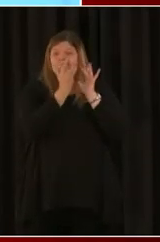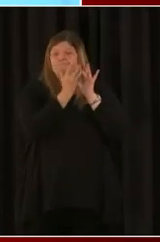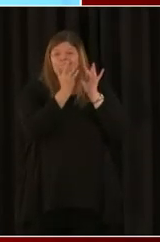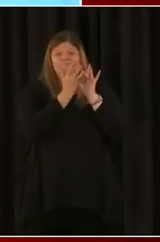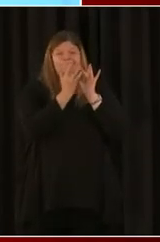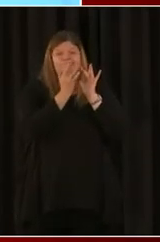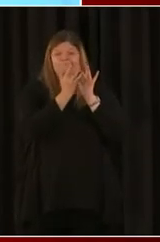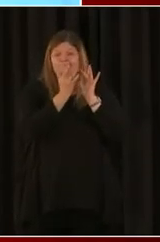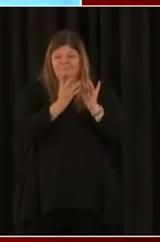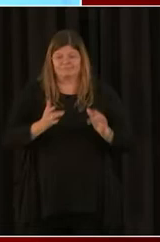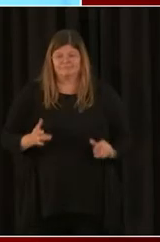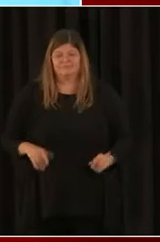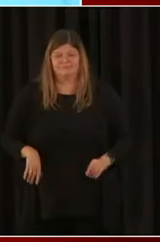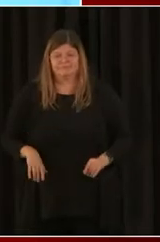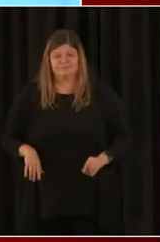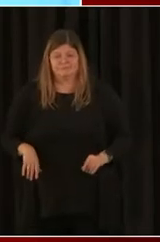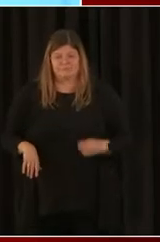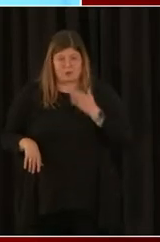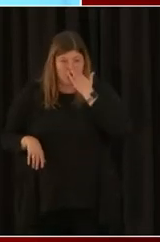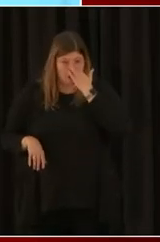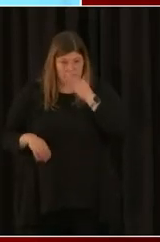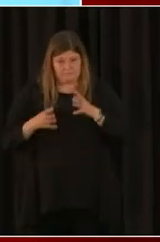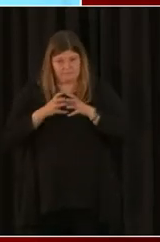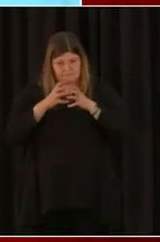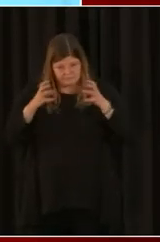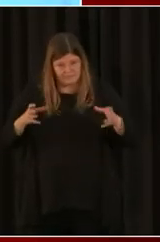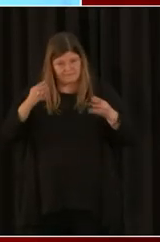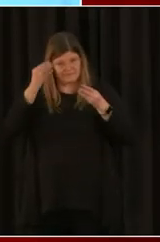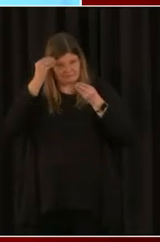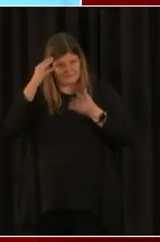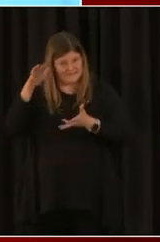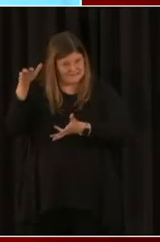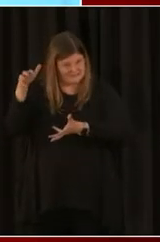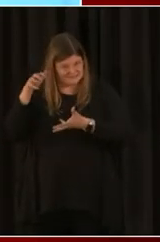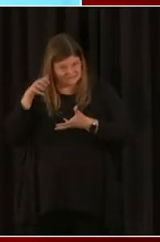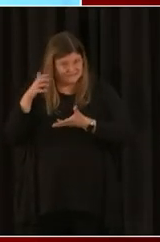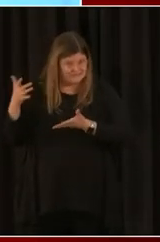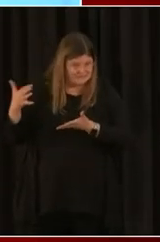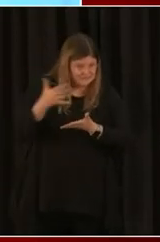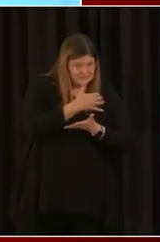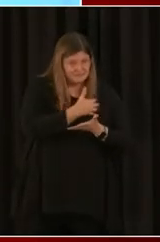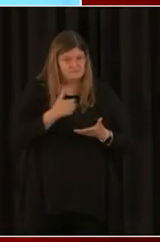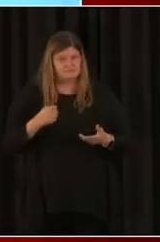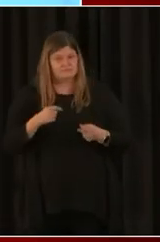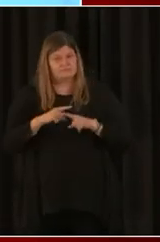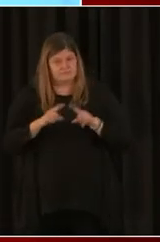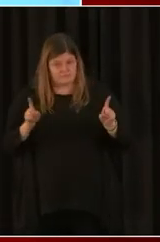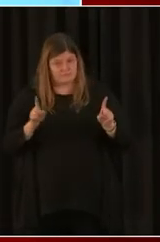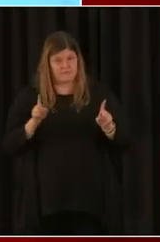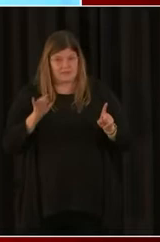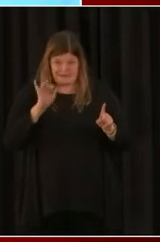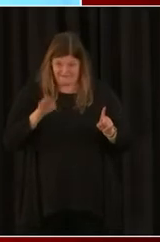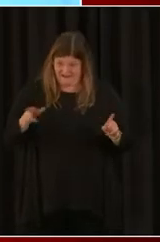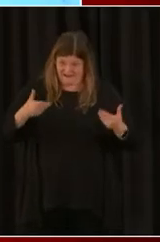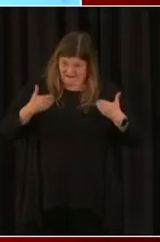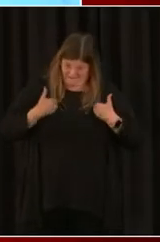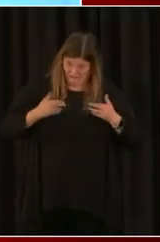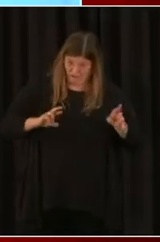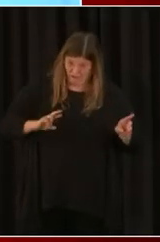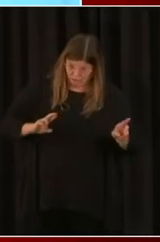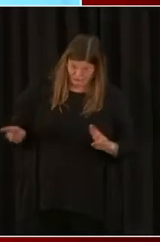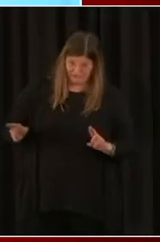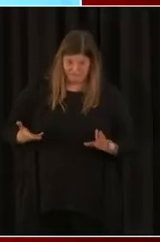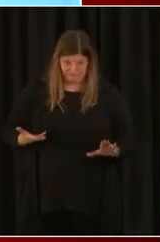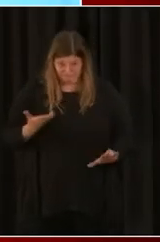It is, you know, a robust amount of information that you have to have together. But what I can say, if you have it and you're able to, you know,